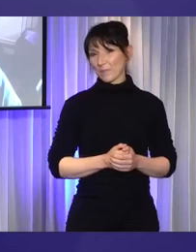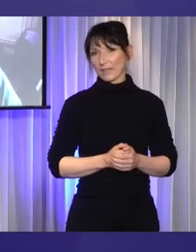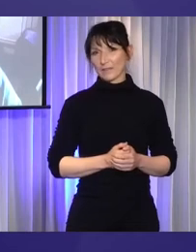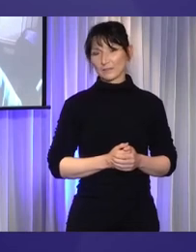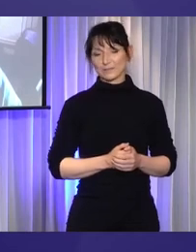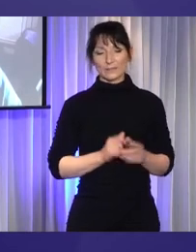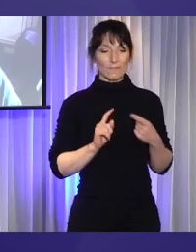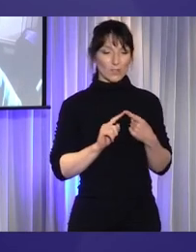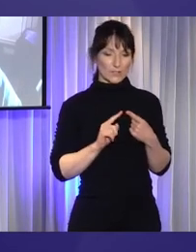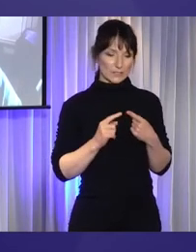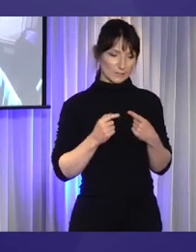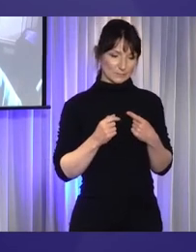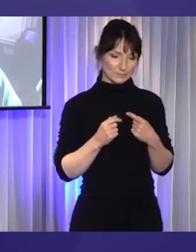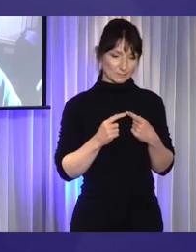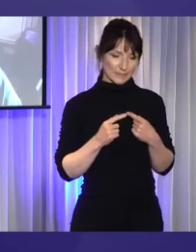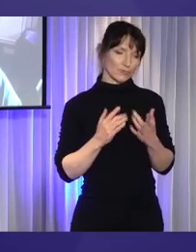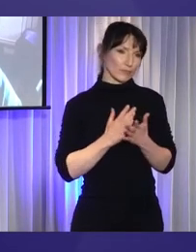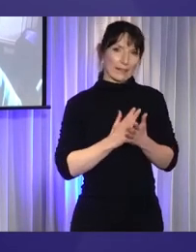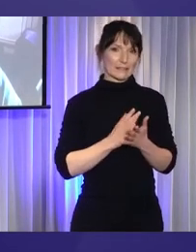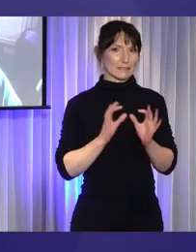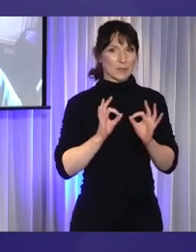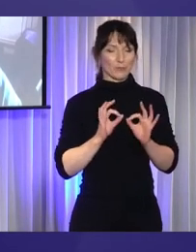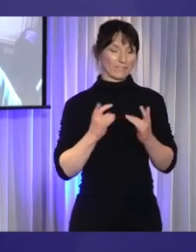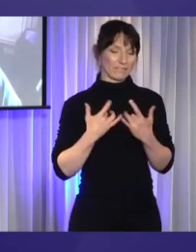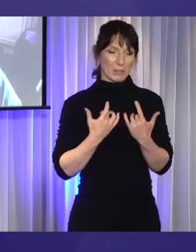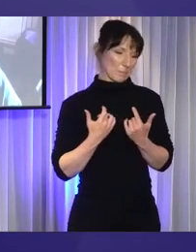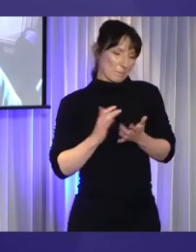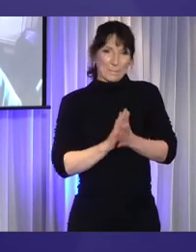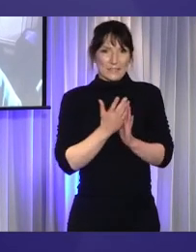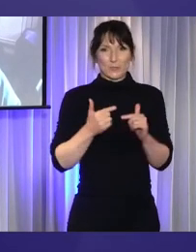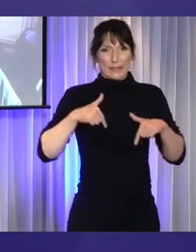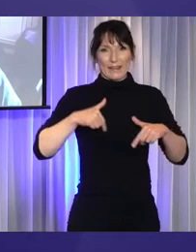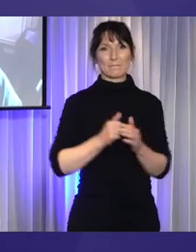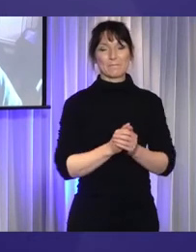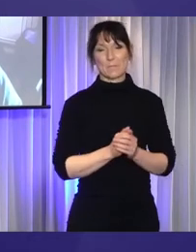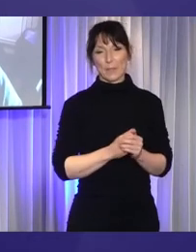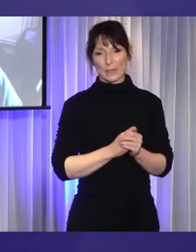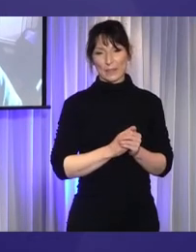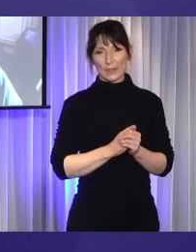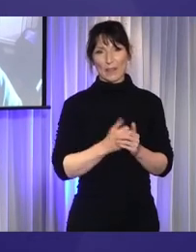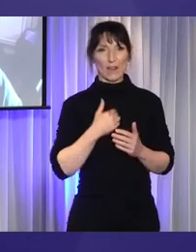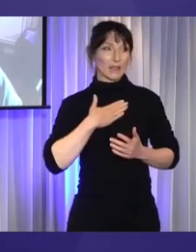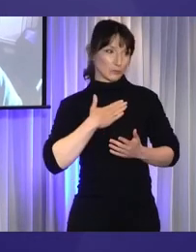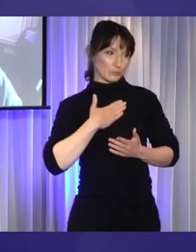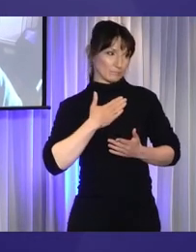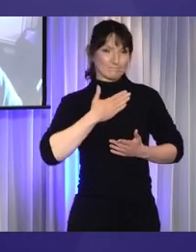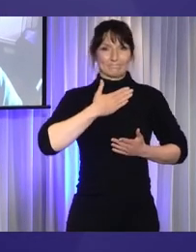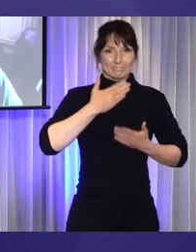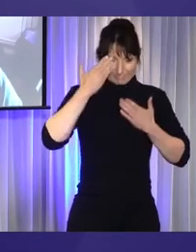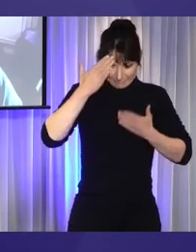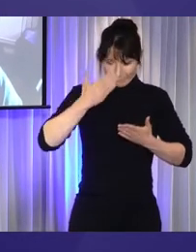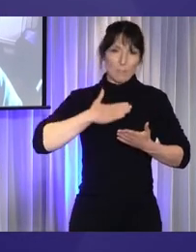First of all, it is a privilege and a pleasure to be here, and I also pay my respects to the